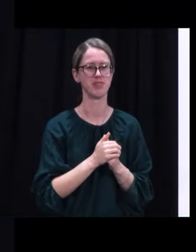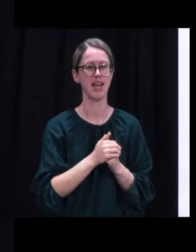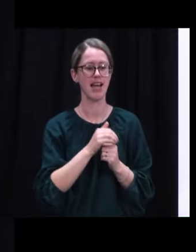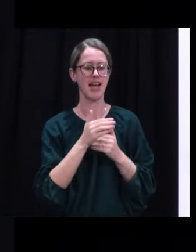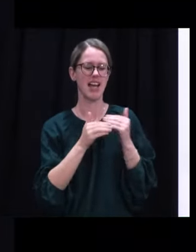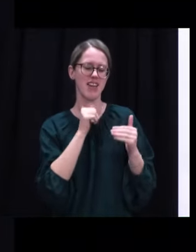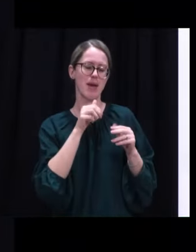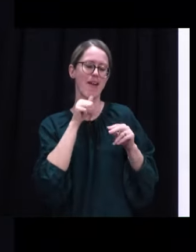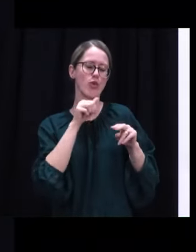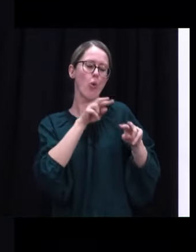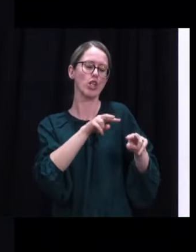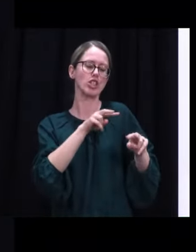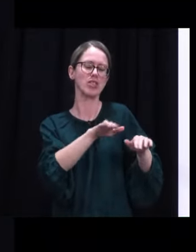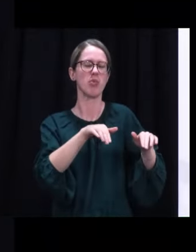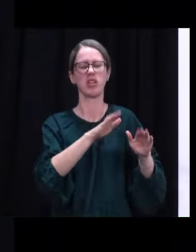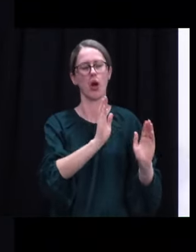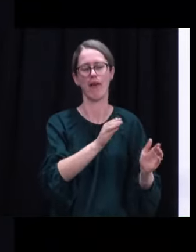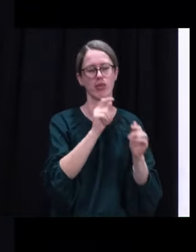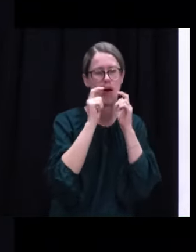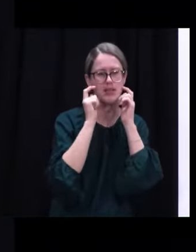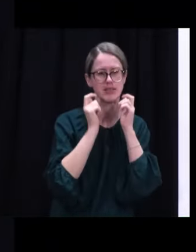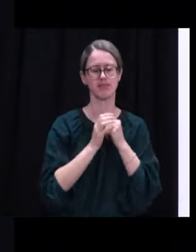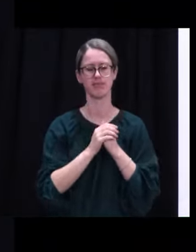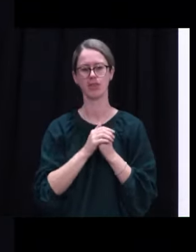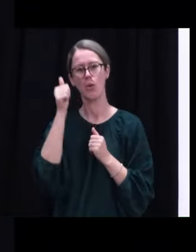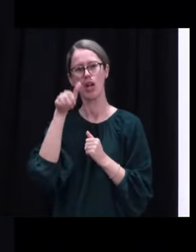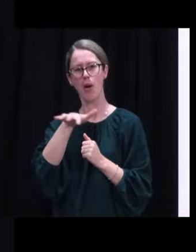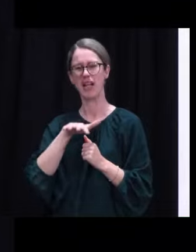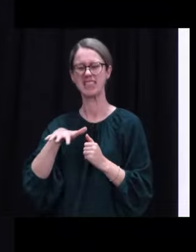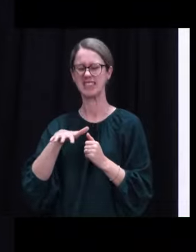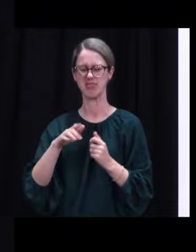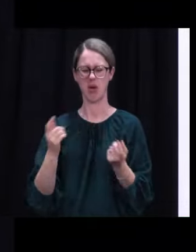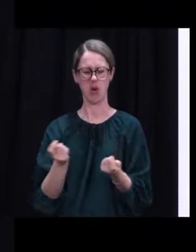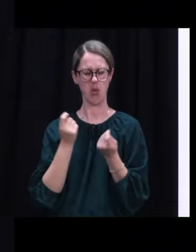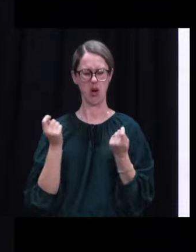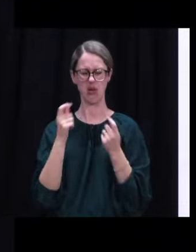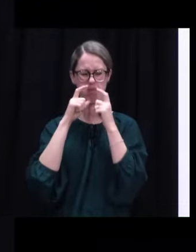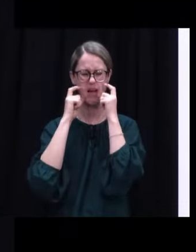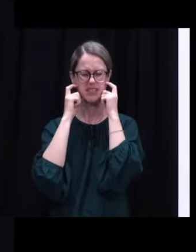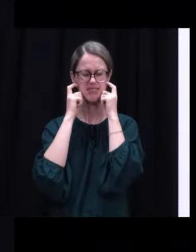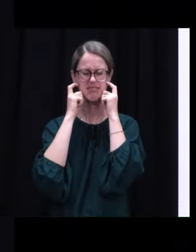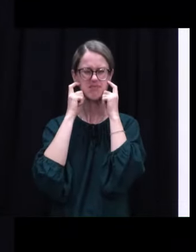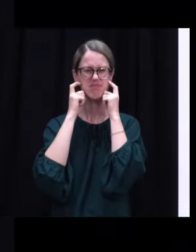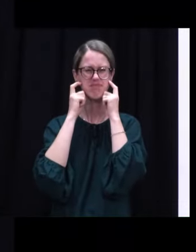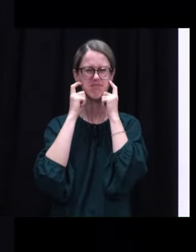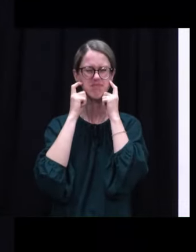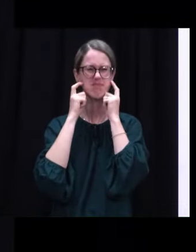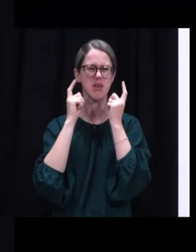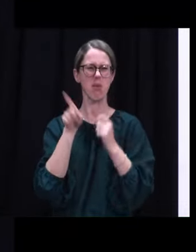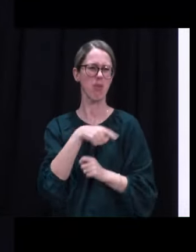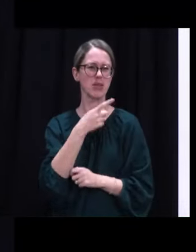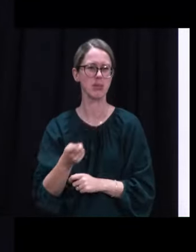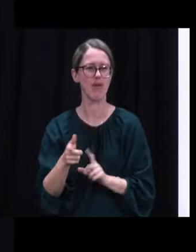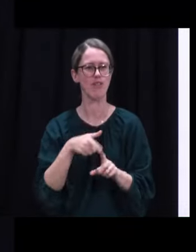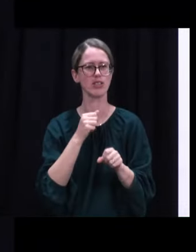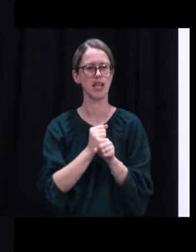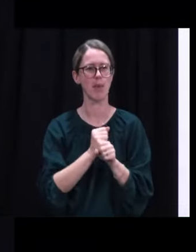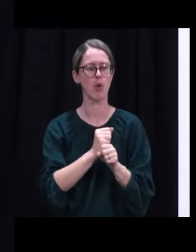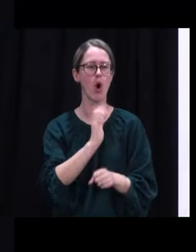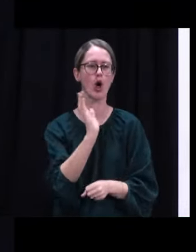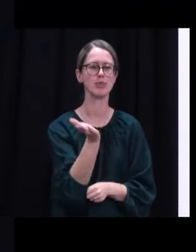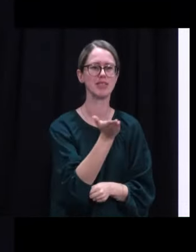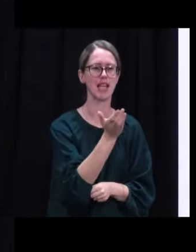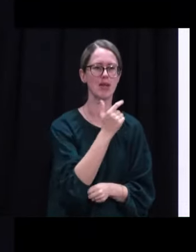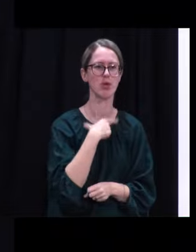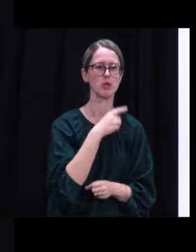spectator. We know there are places where it would be impractical for customers or visitors to wear a face covering, such as hospitality